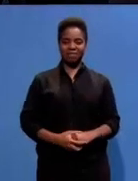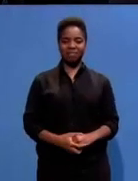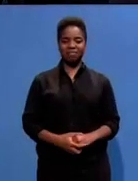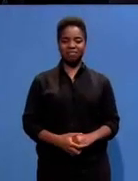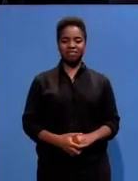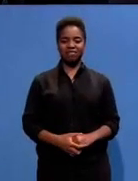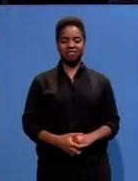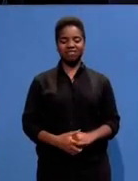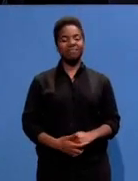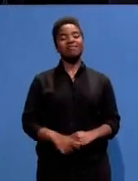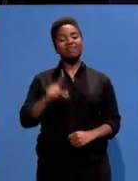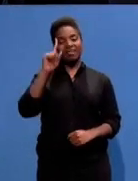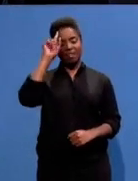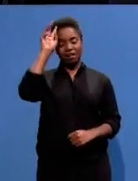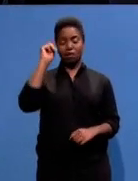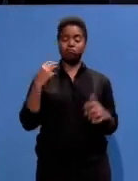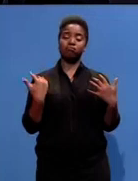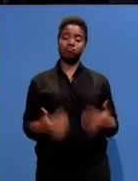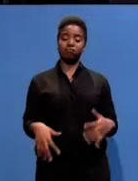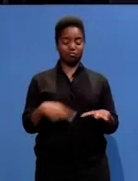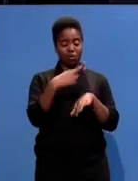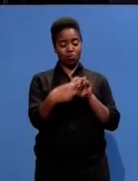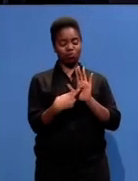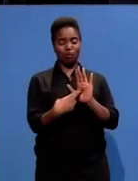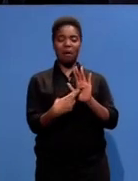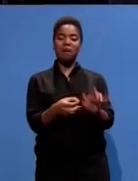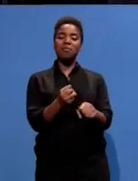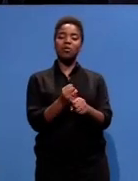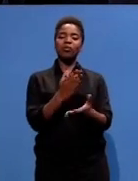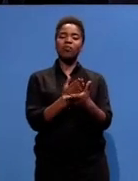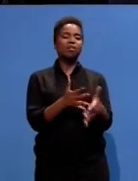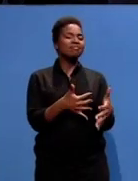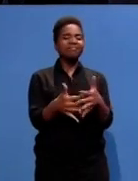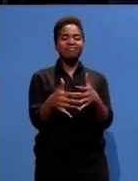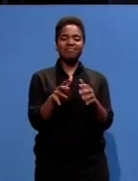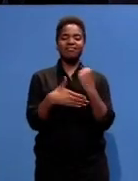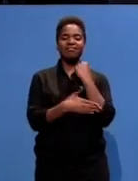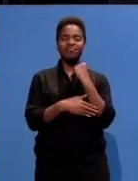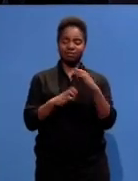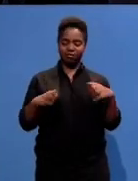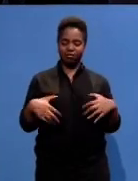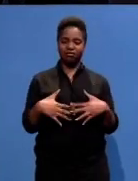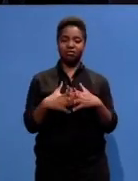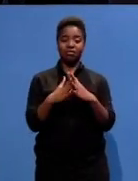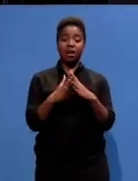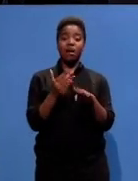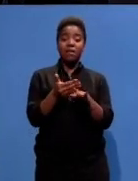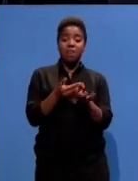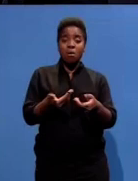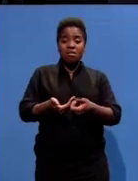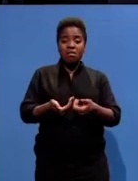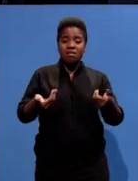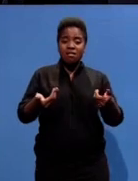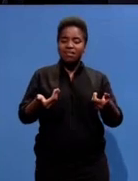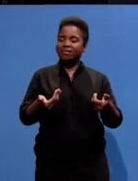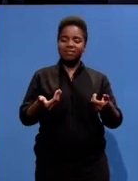Nelson Rodihalala Mandela played a pivotal role in unifying citizens of a country that was so depressingly divided. He managed